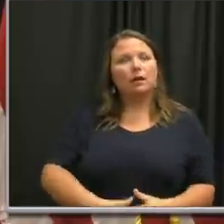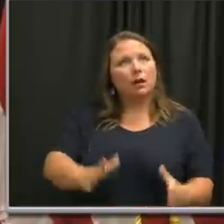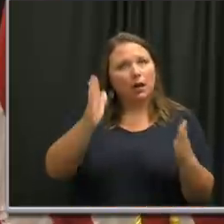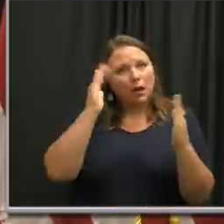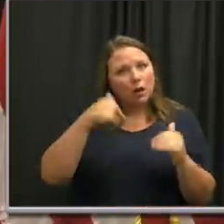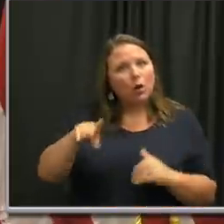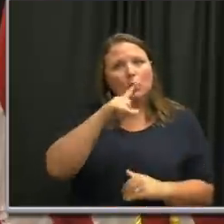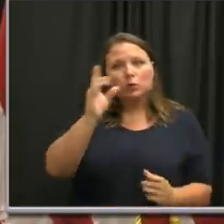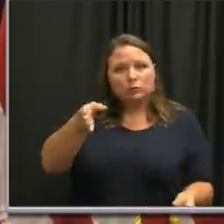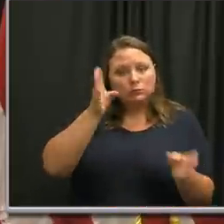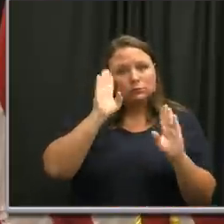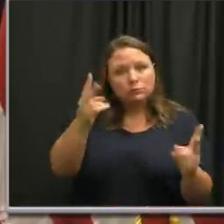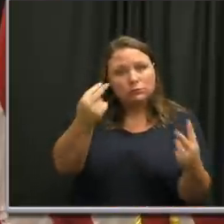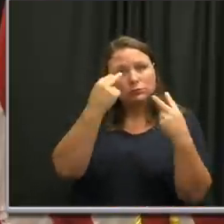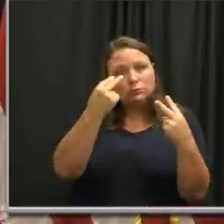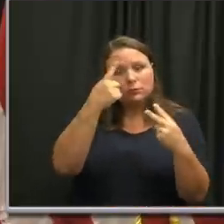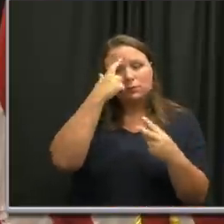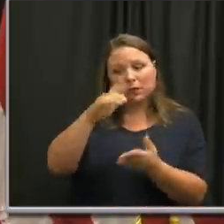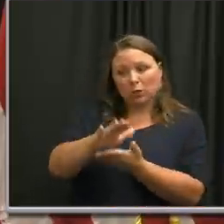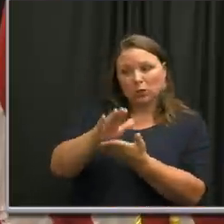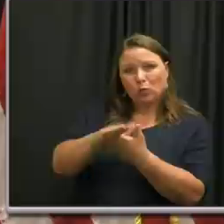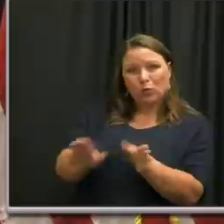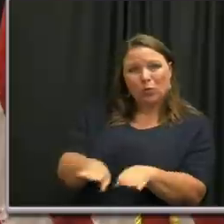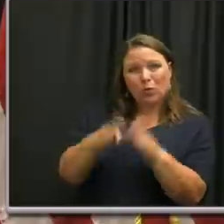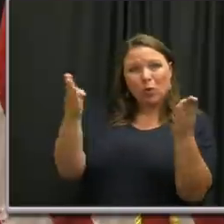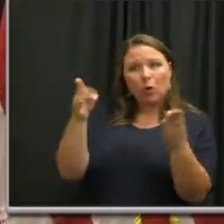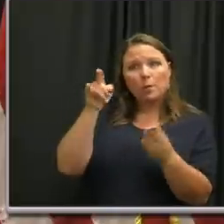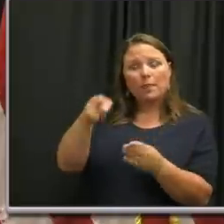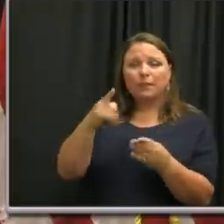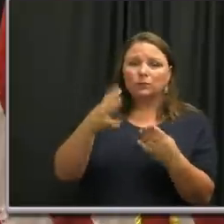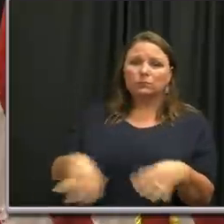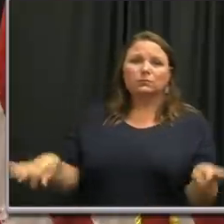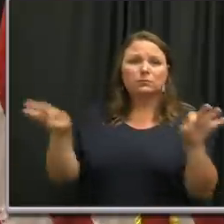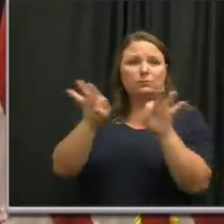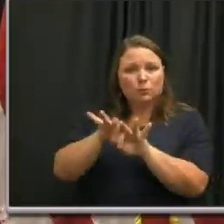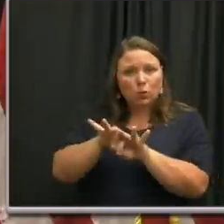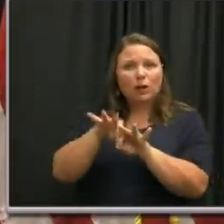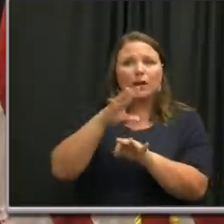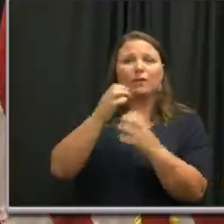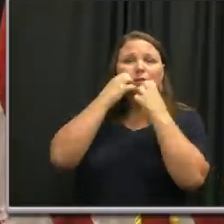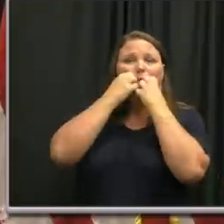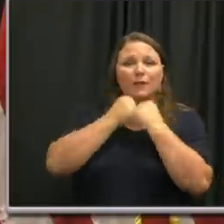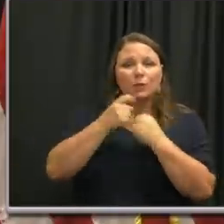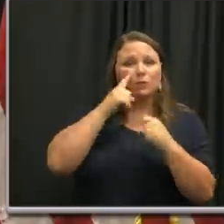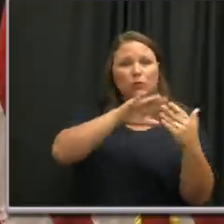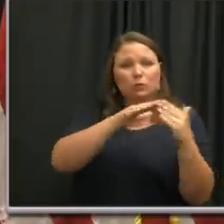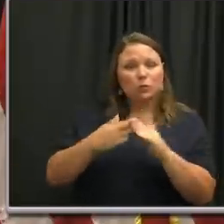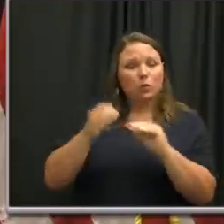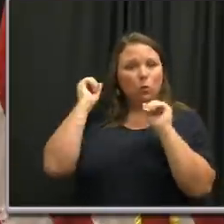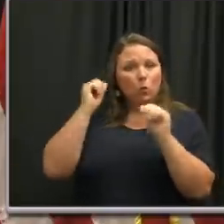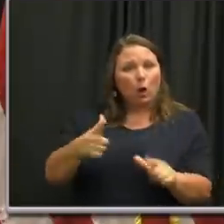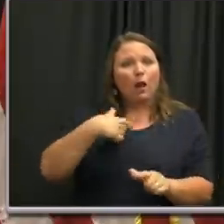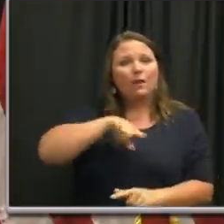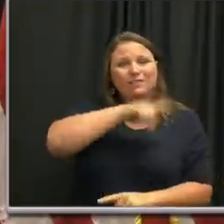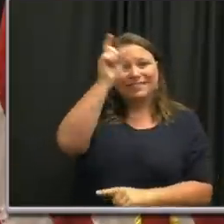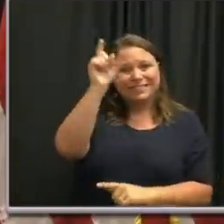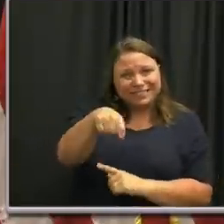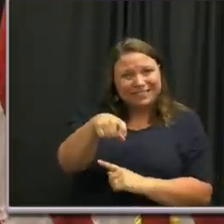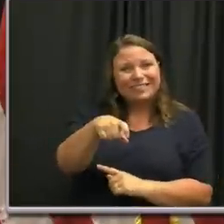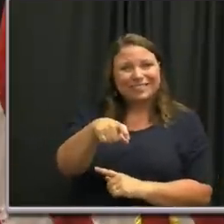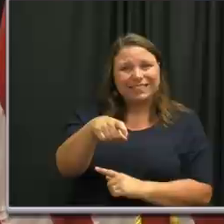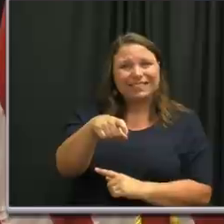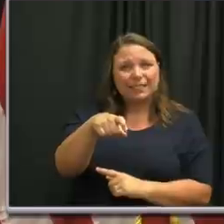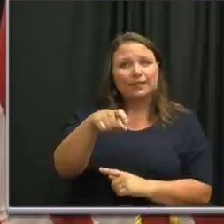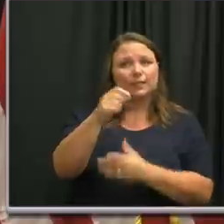this gets everybody's attention because having schools reopen is of such a community value that all of us need to